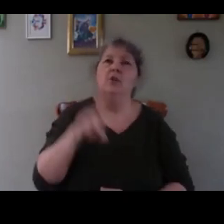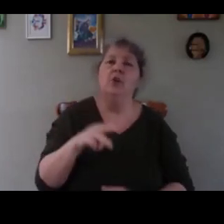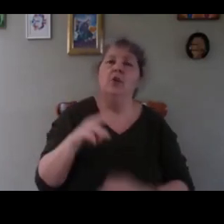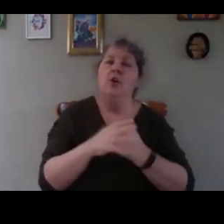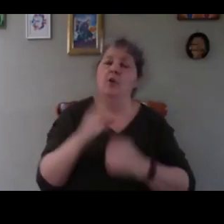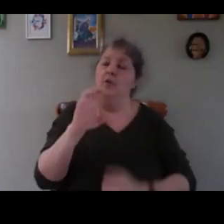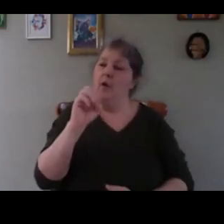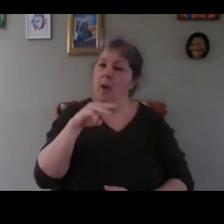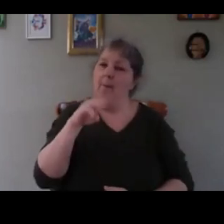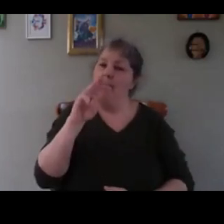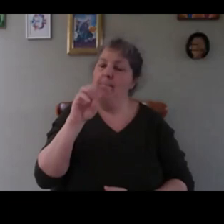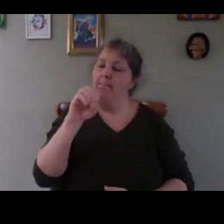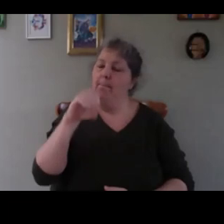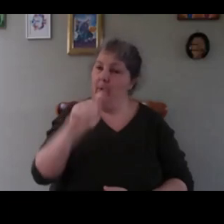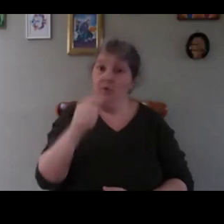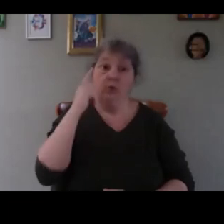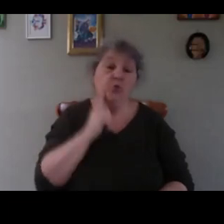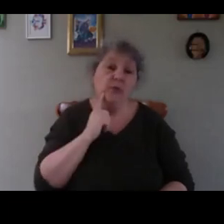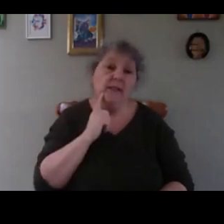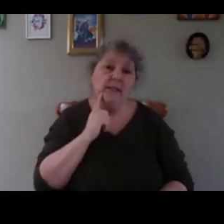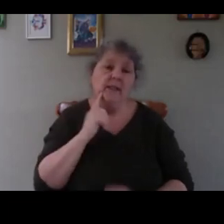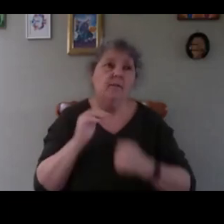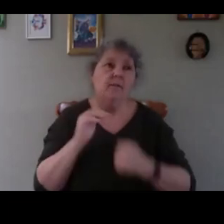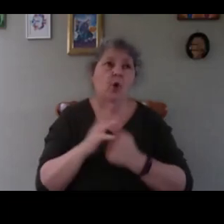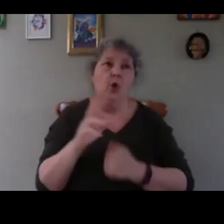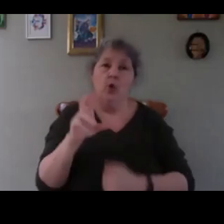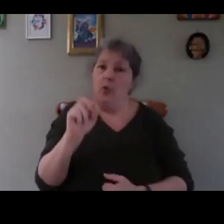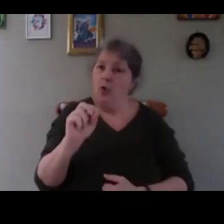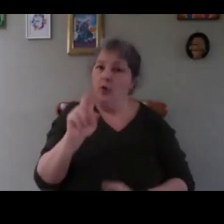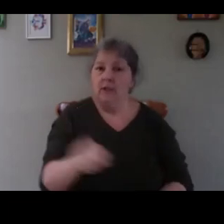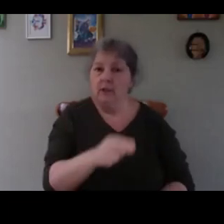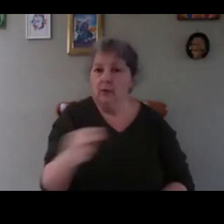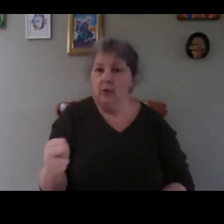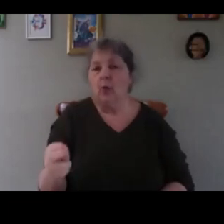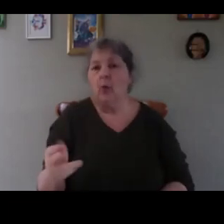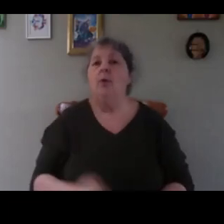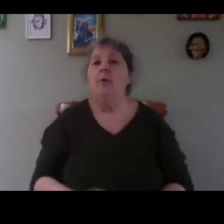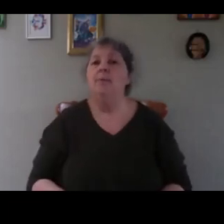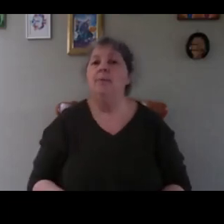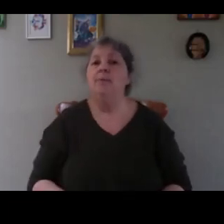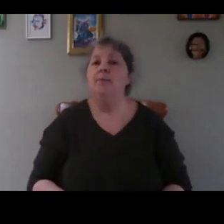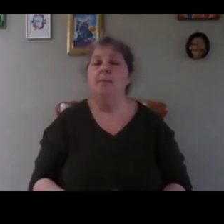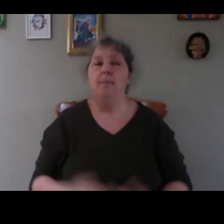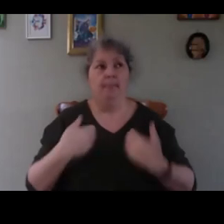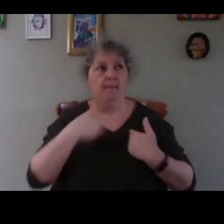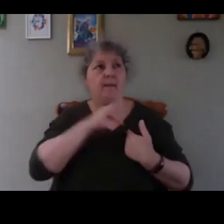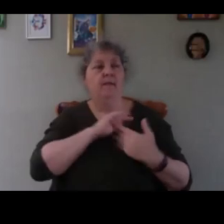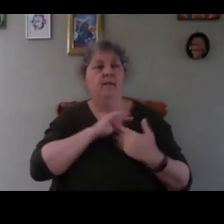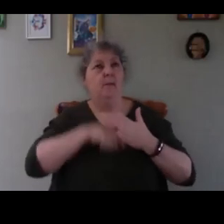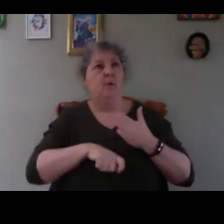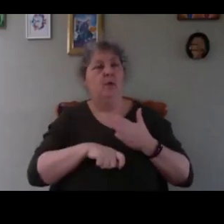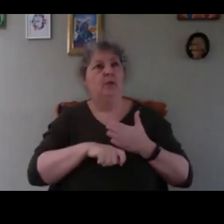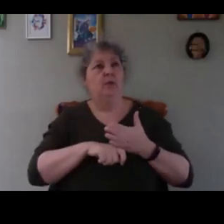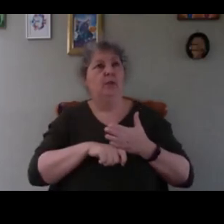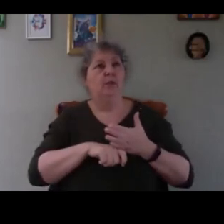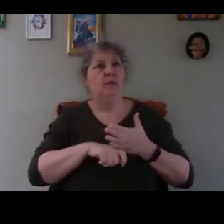green compost for 30 quid 30 euro myself I bought the